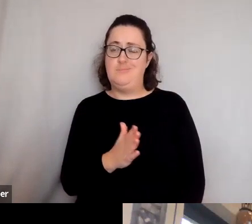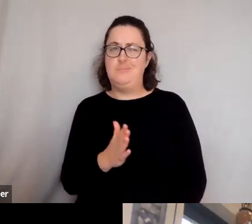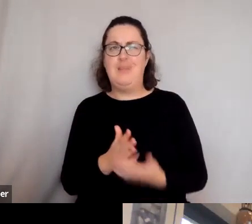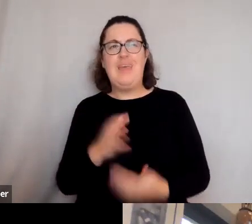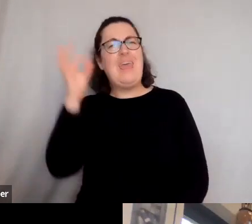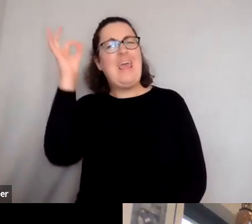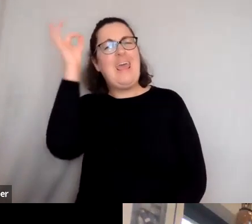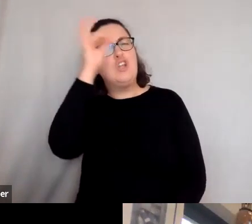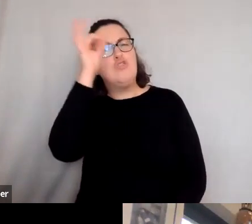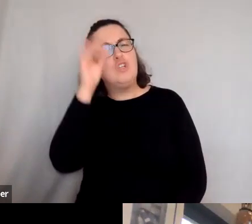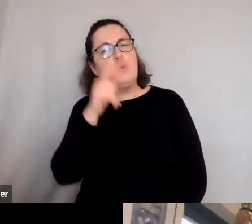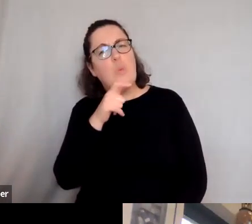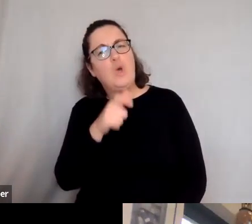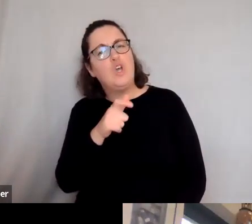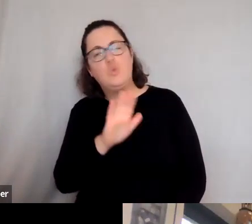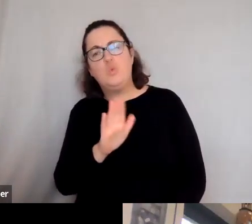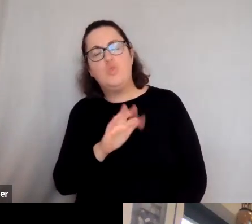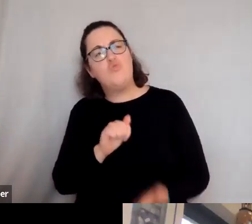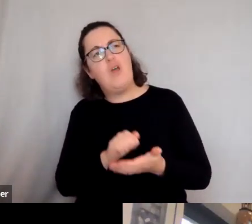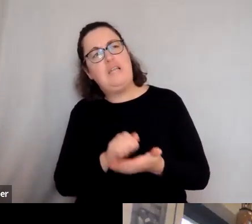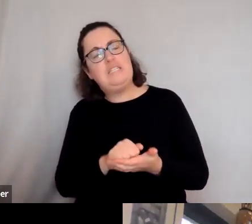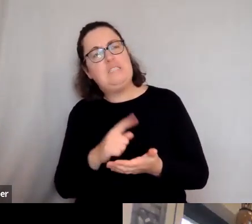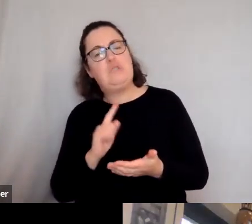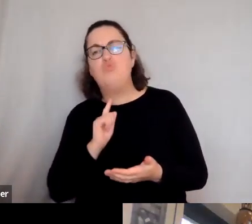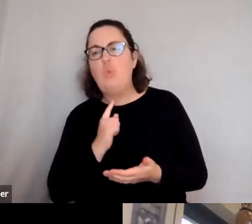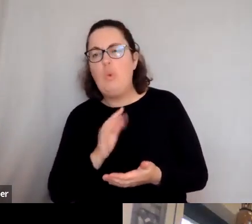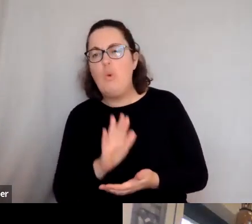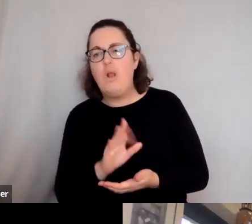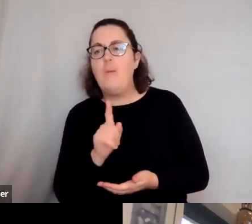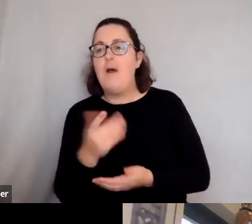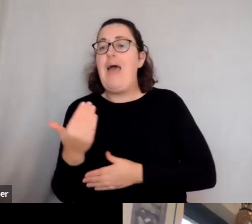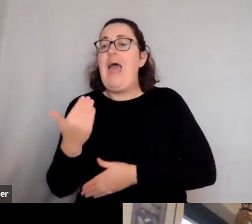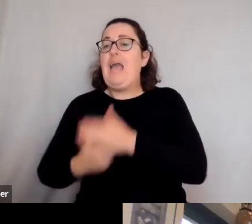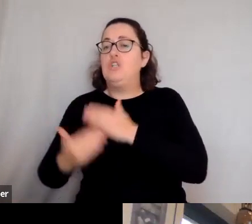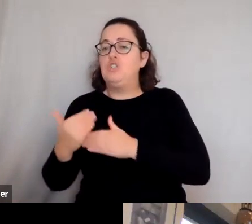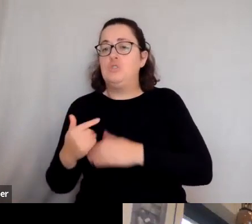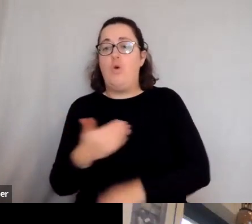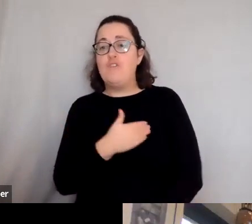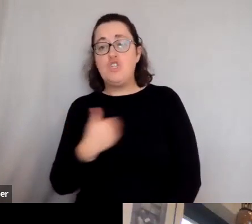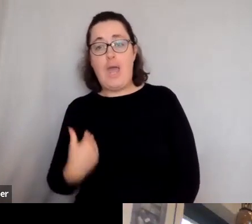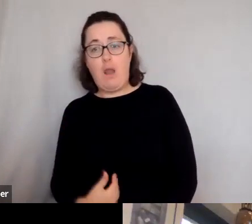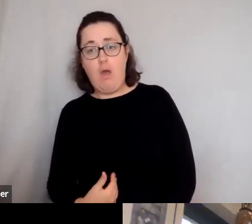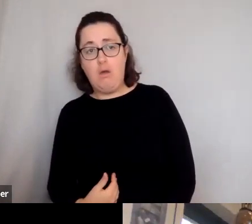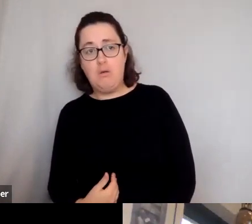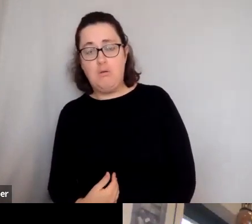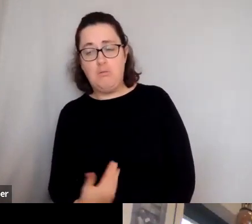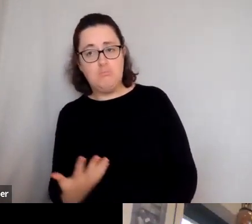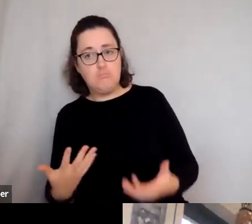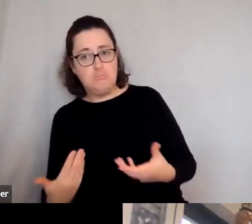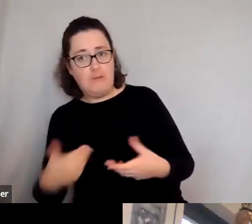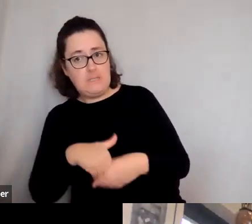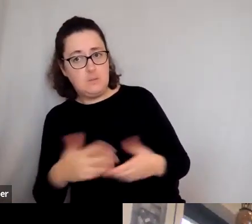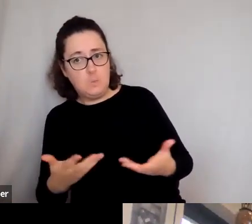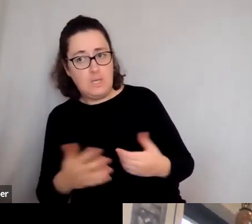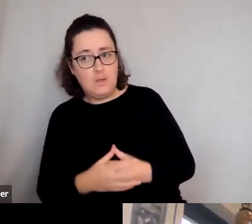is being a bit cruel, but somehow the civilization of, uh, the ancient civilizations of China don't, don't figure. Now, actually the